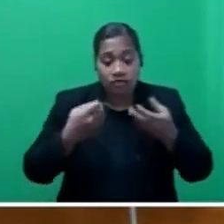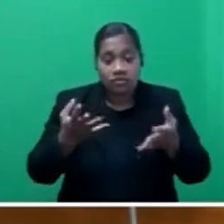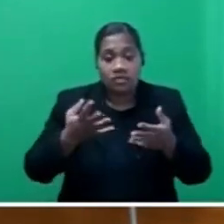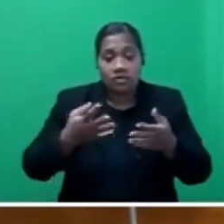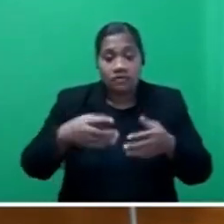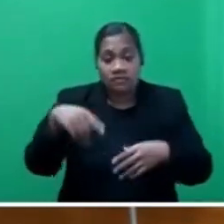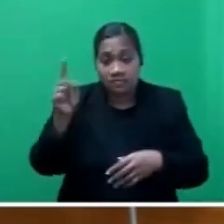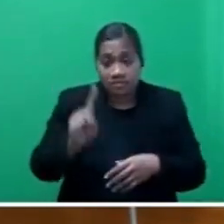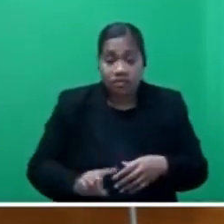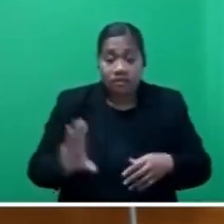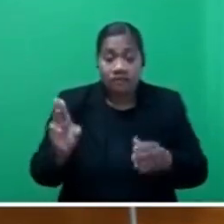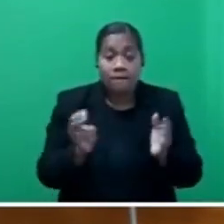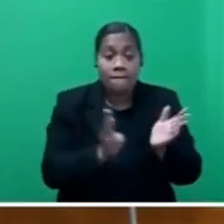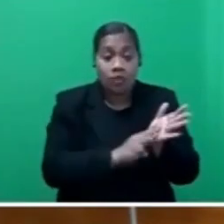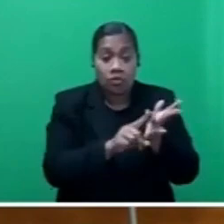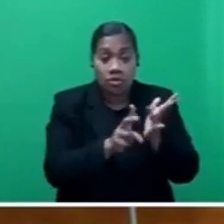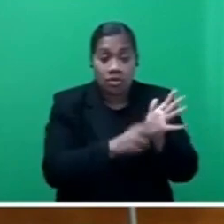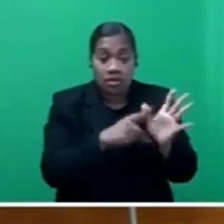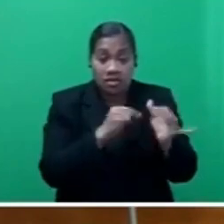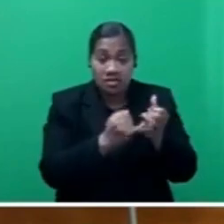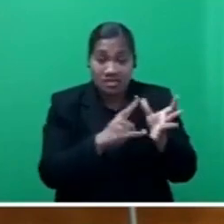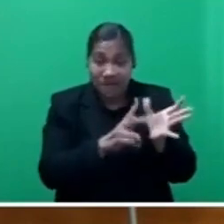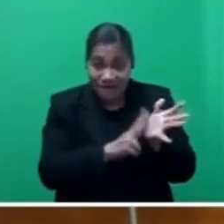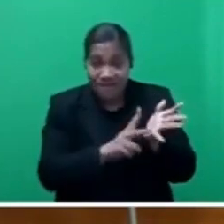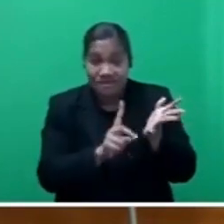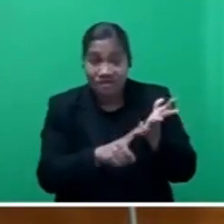Dam has totally ignored